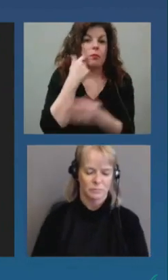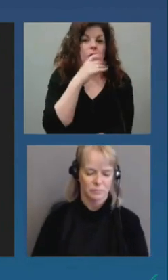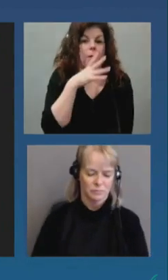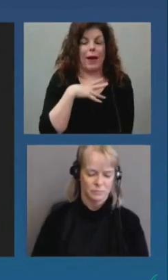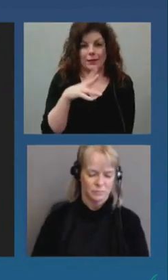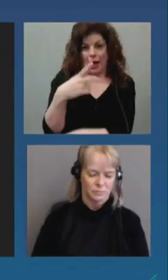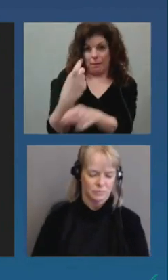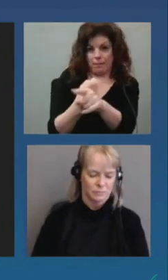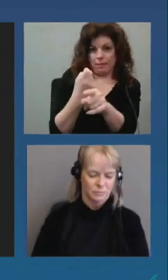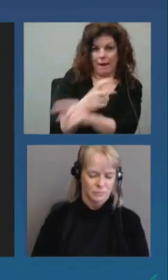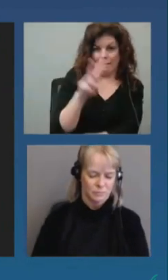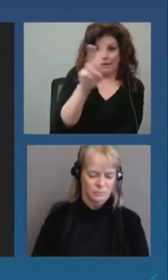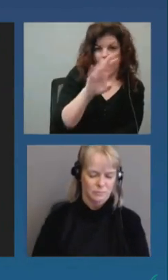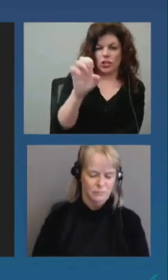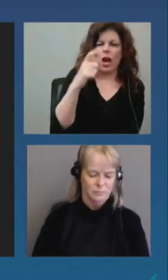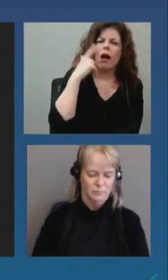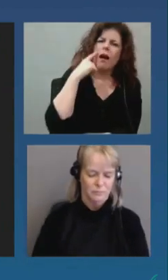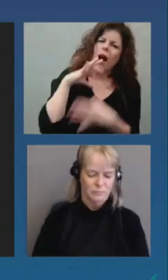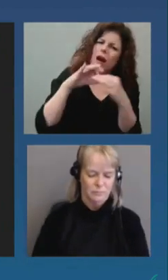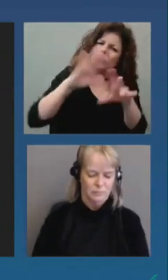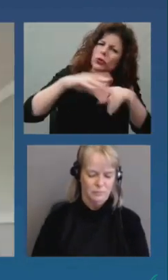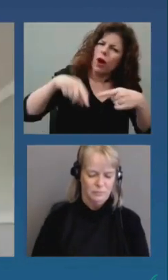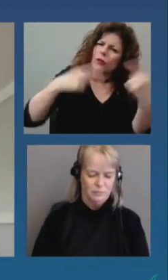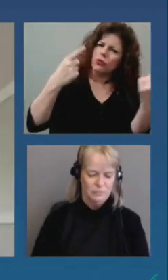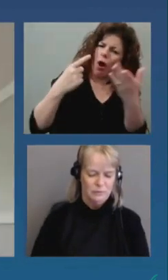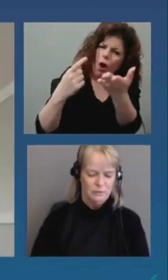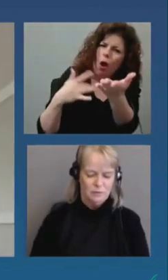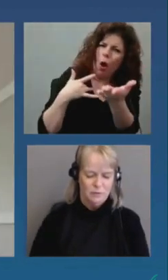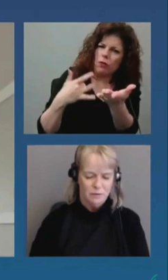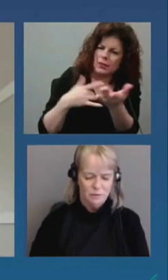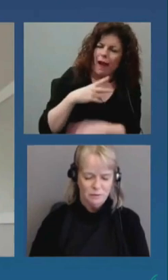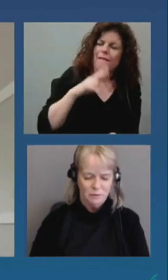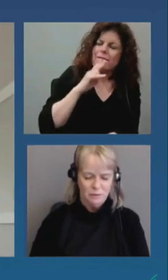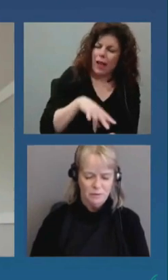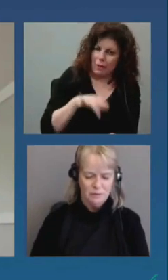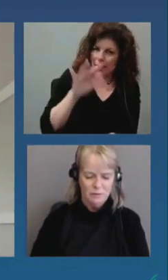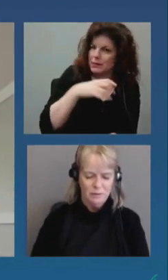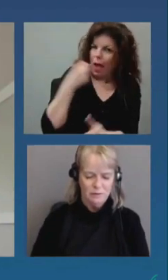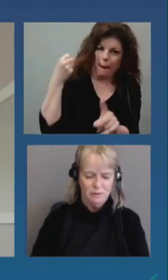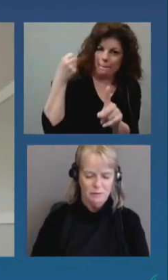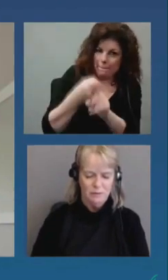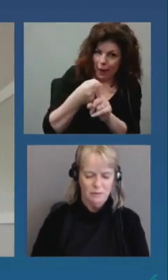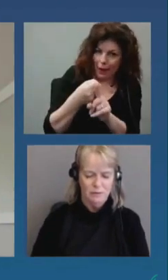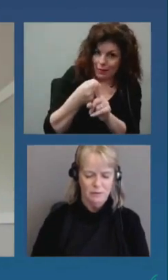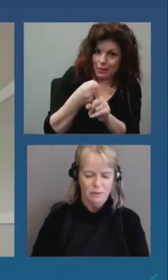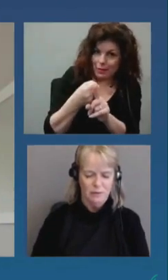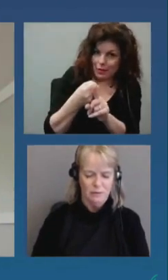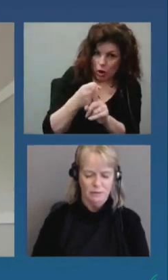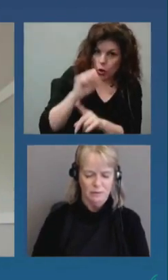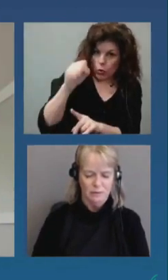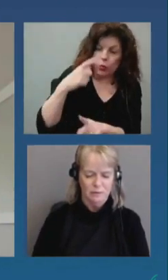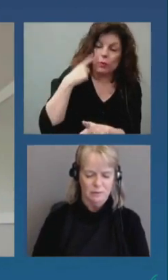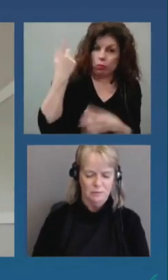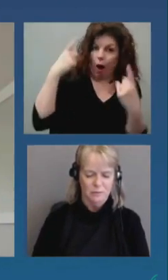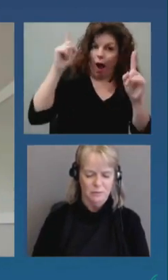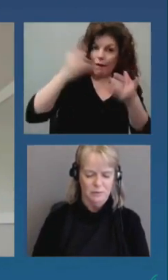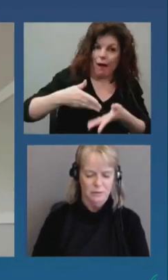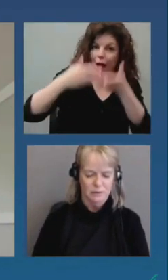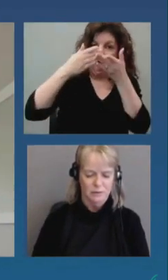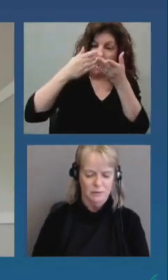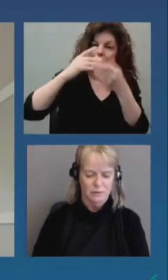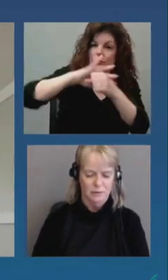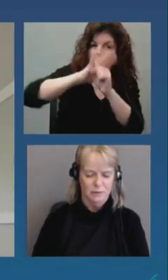Vera-Eiches in line with the barriers. Do you think that this will really be a measure that will have an impact to help to increase COVID